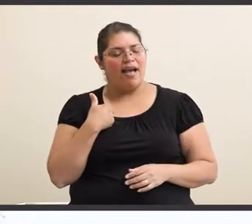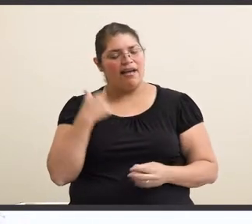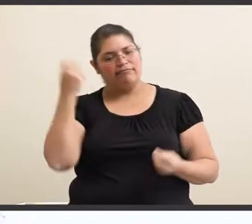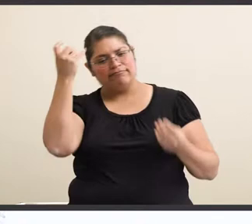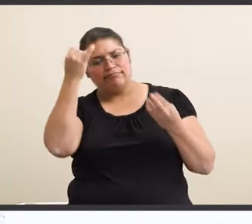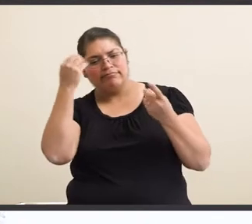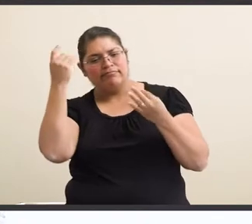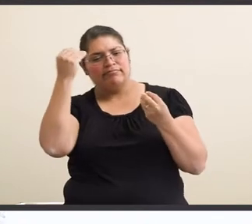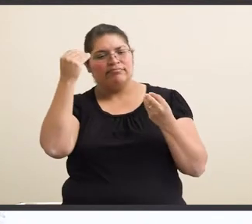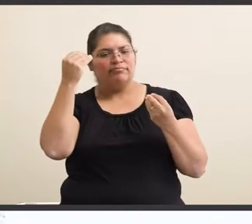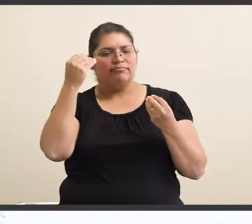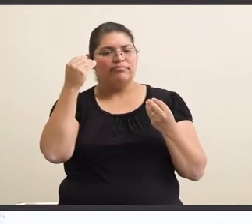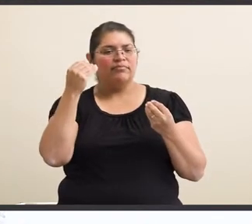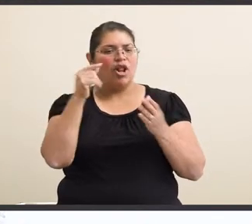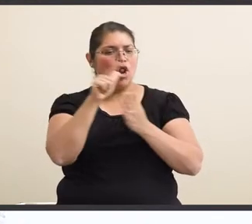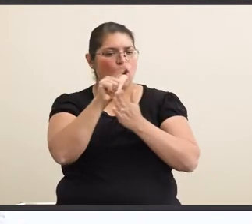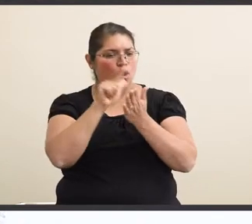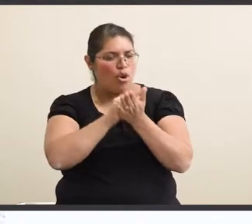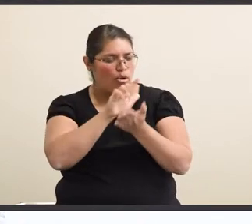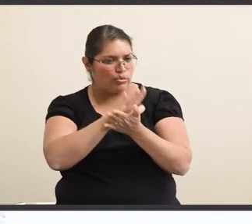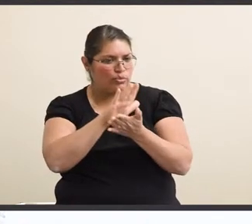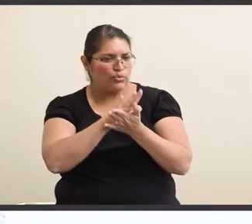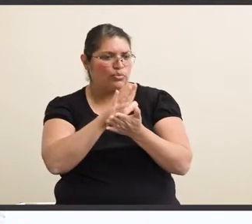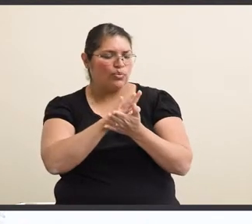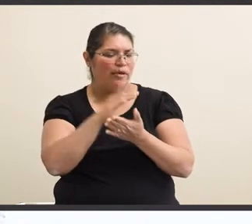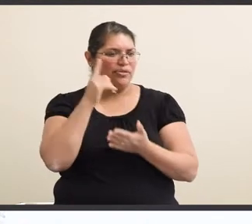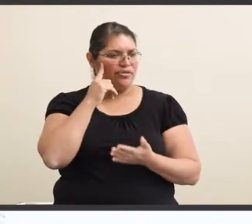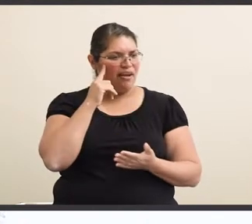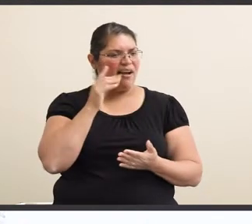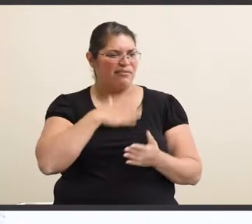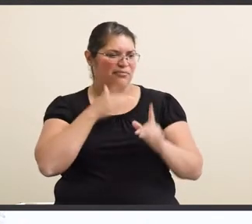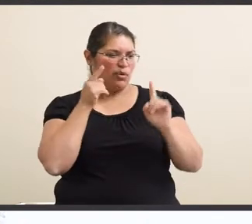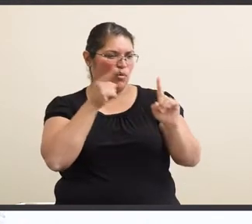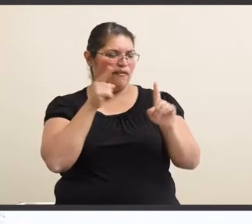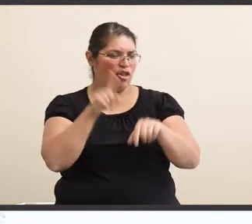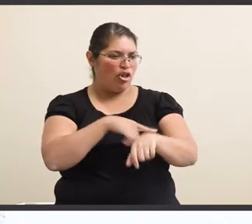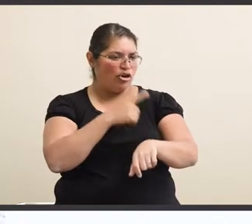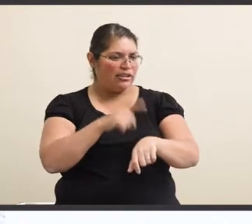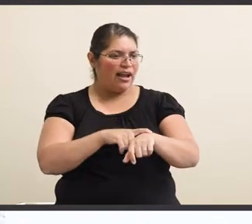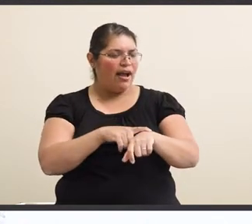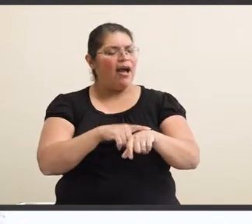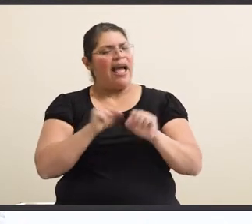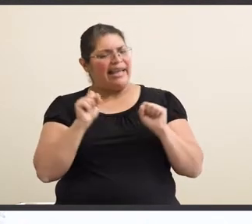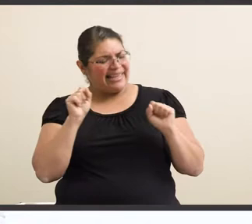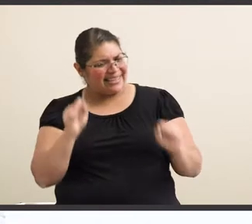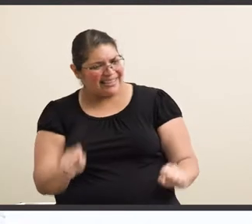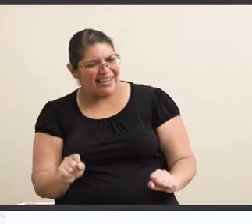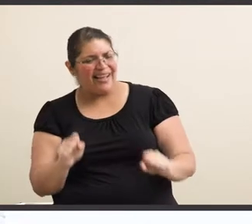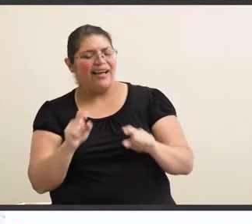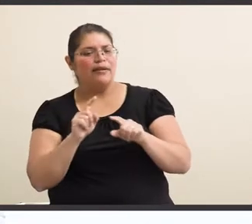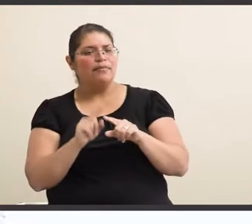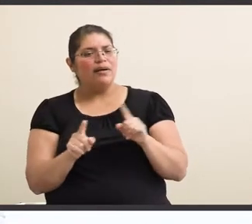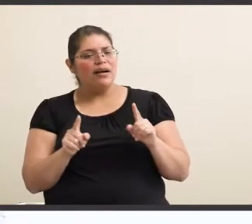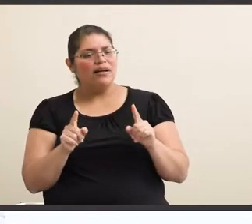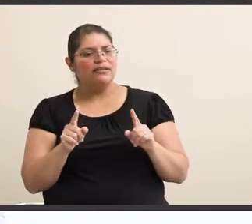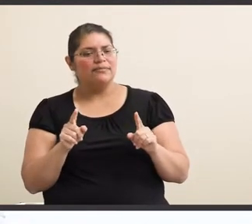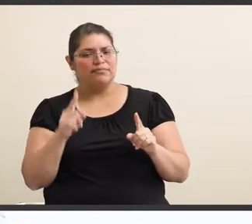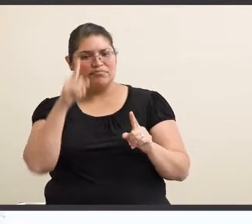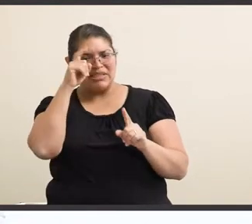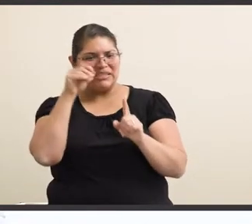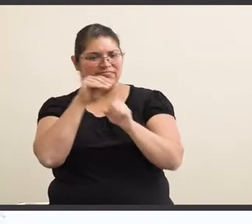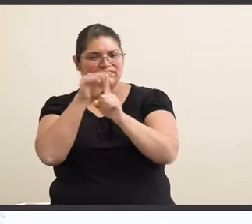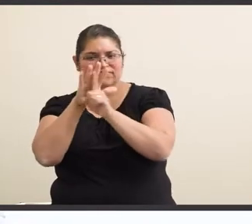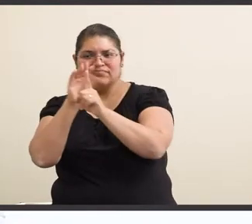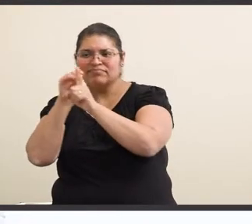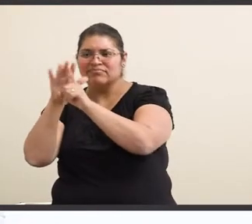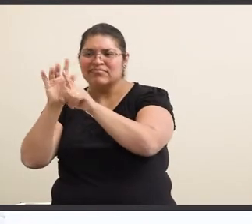considered law school and that was my goal for a very long time, which I can do, but I just, having been exposed